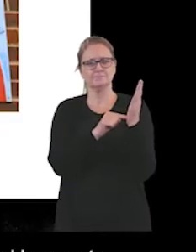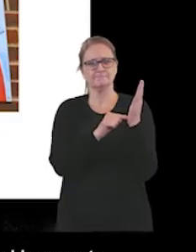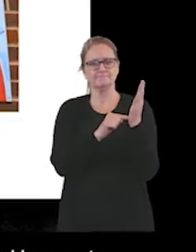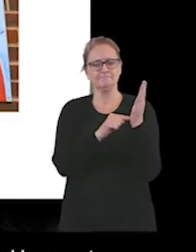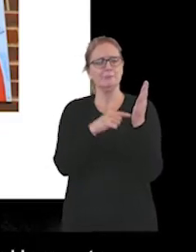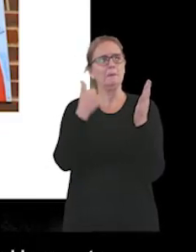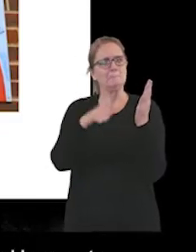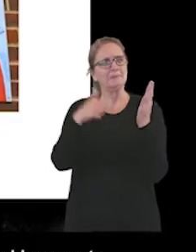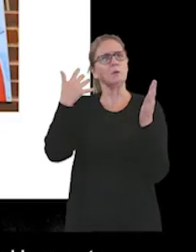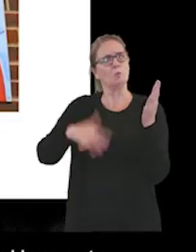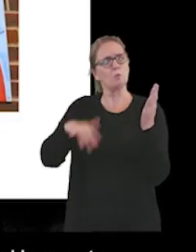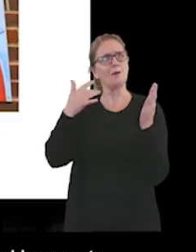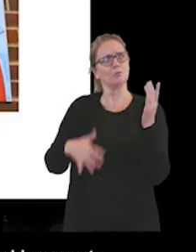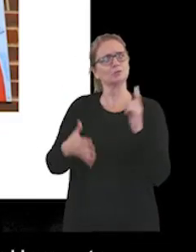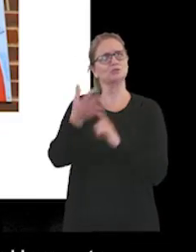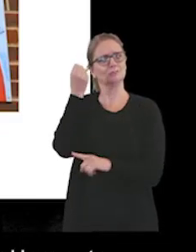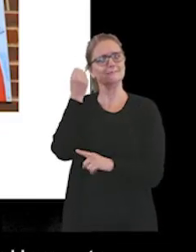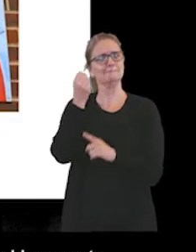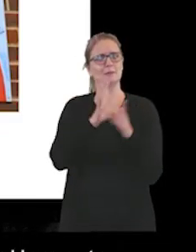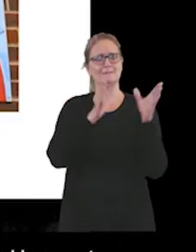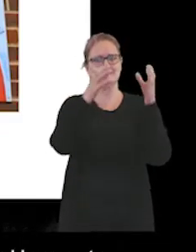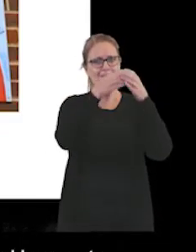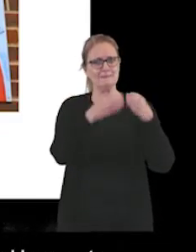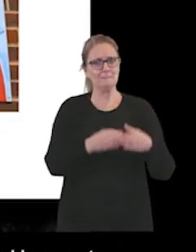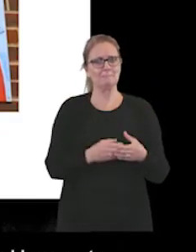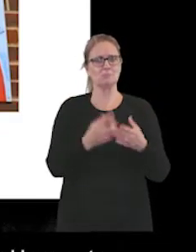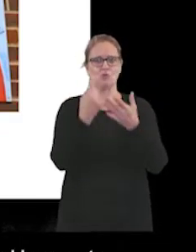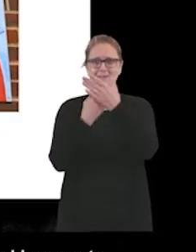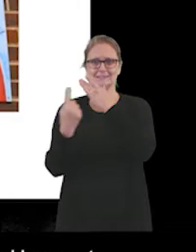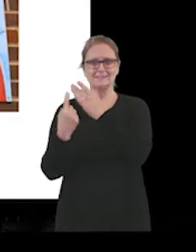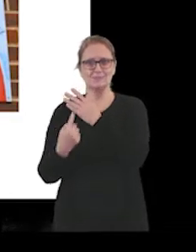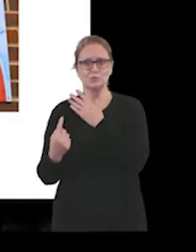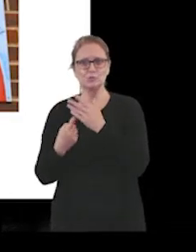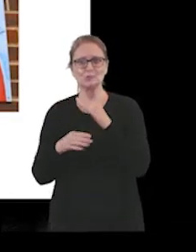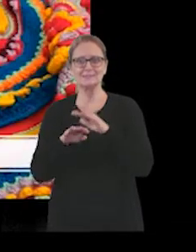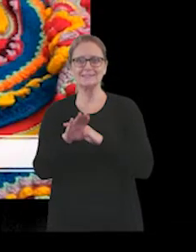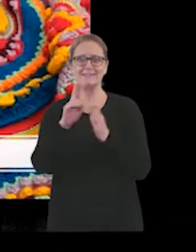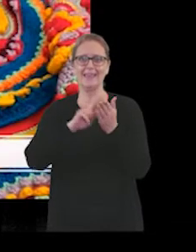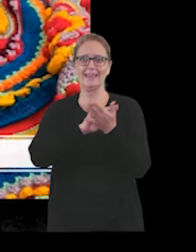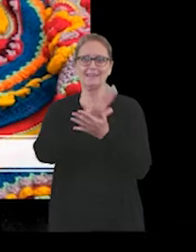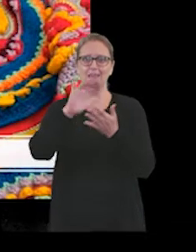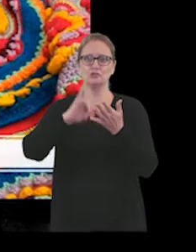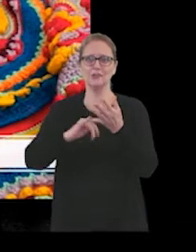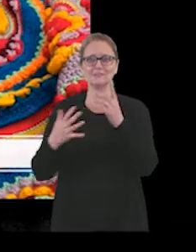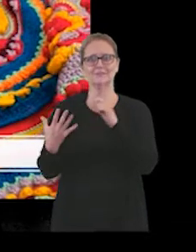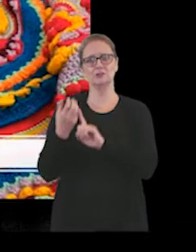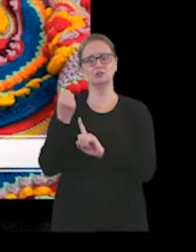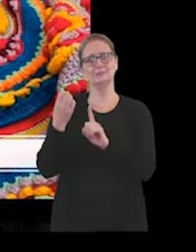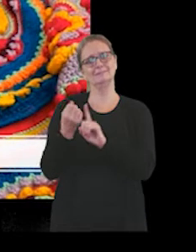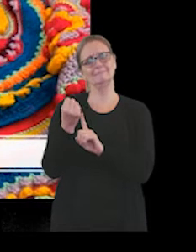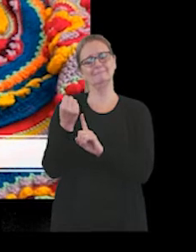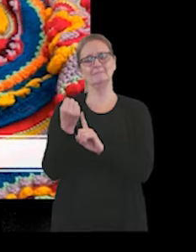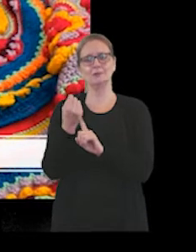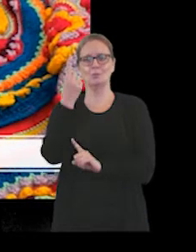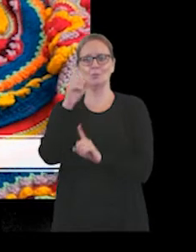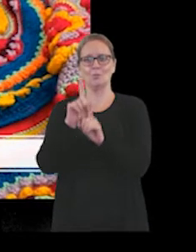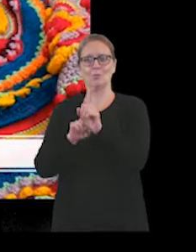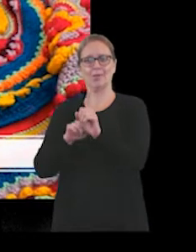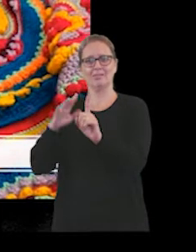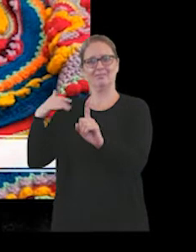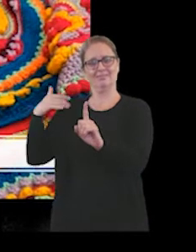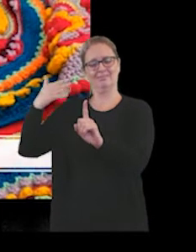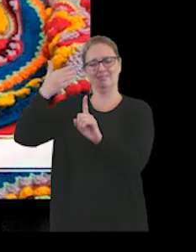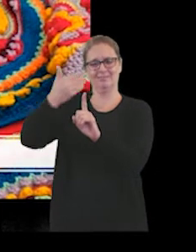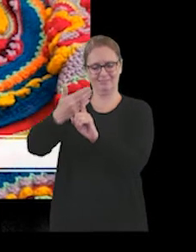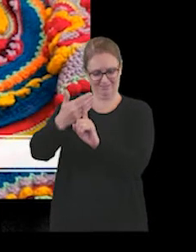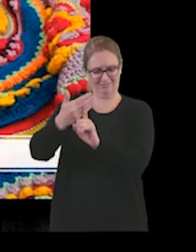amazing achievements that teams and individuals have done in the last 12